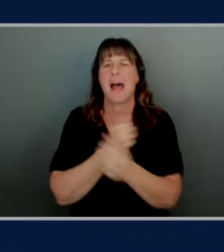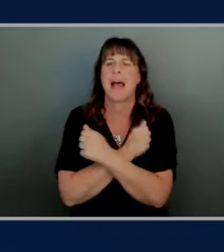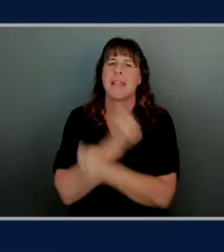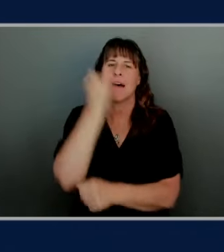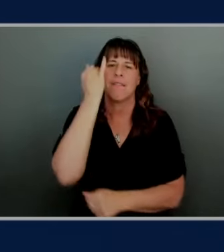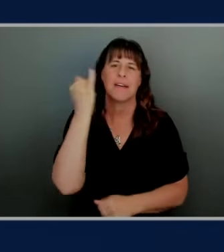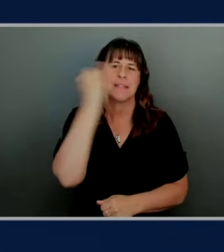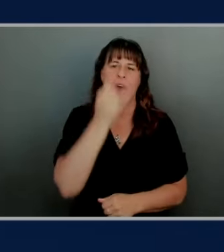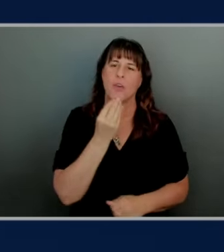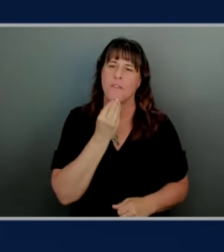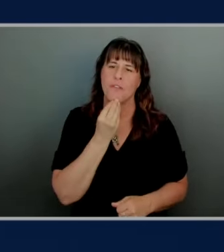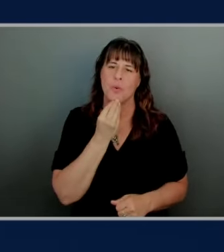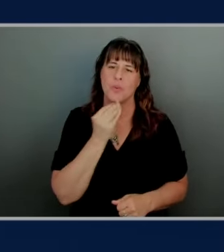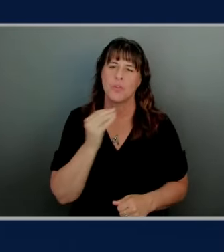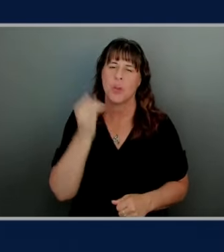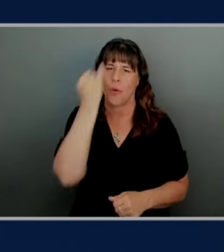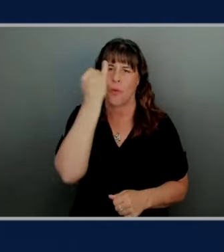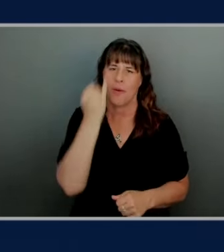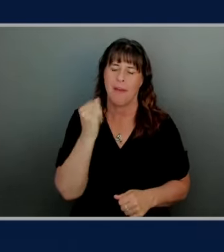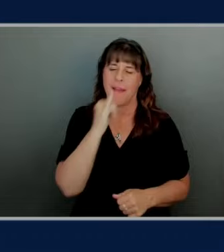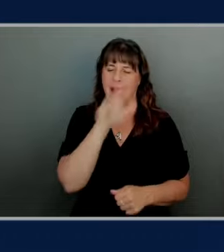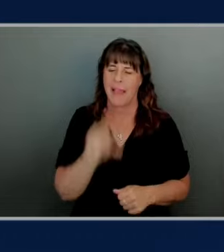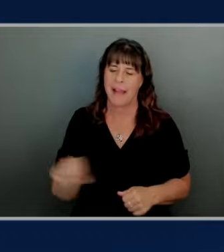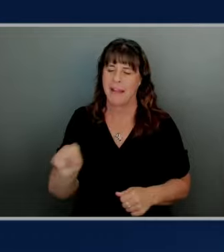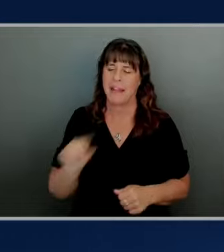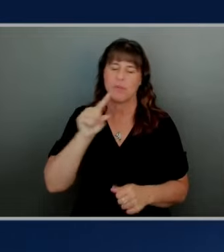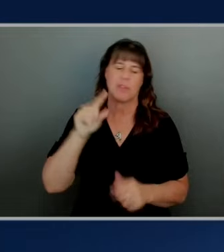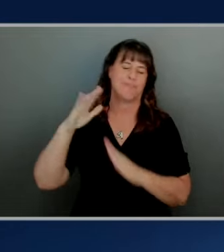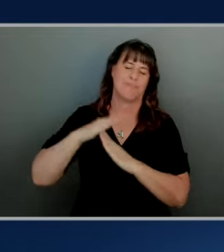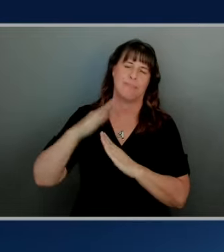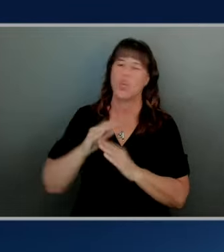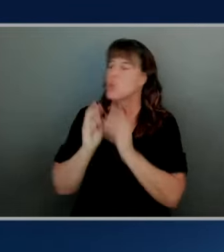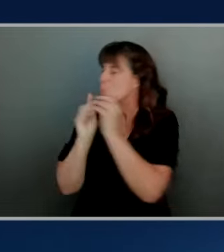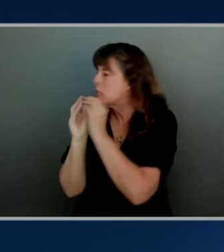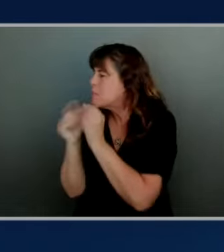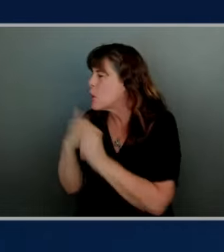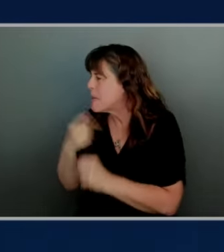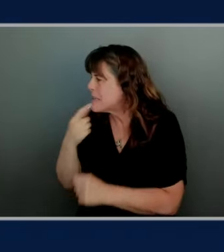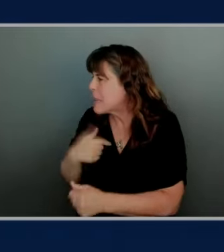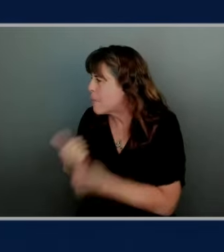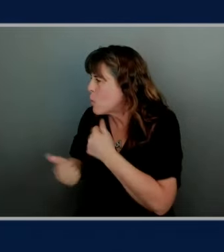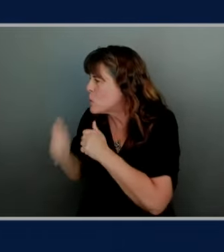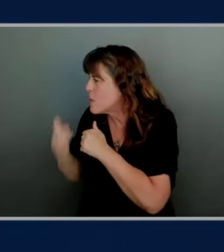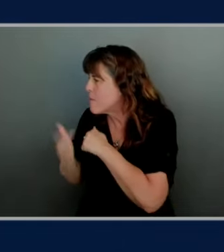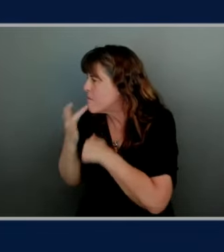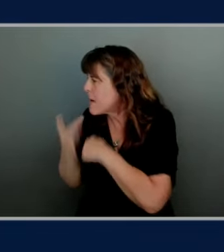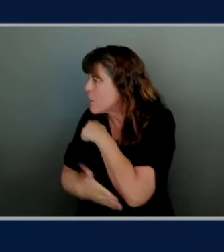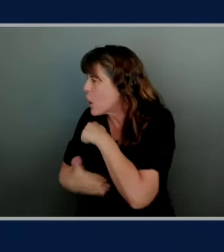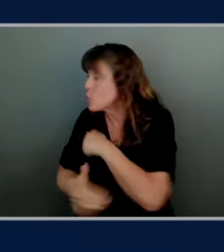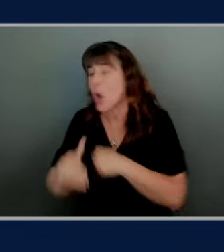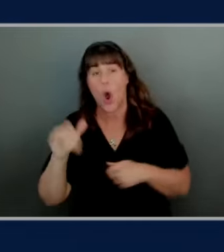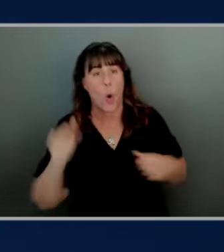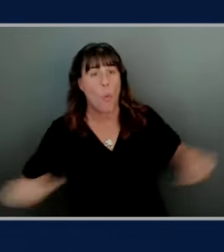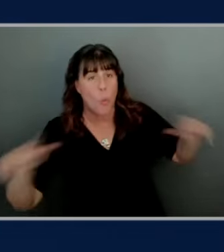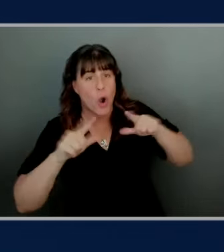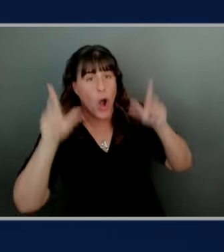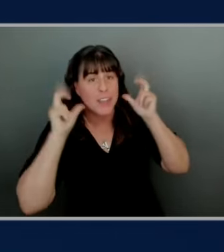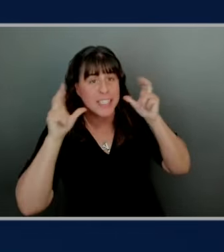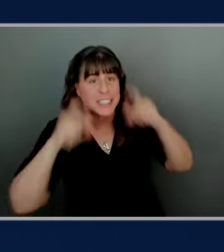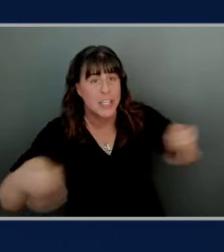so Italy is definitely always up there you can whisper it to me no one else is listening yeah they are okay okay